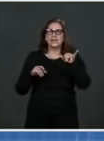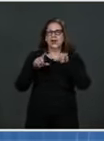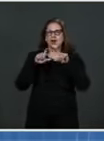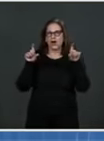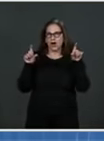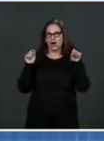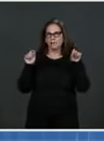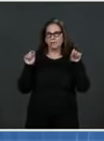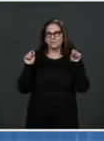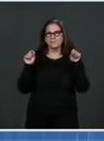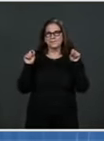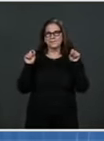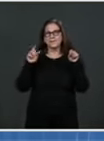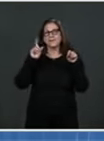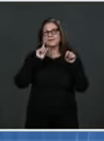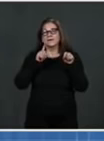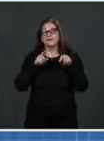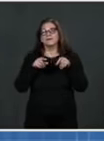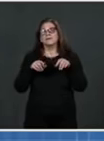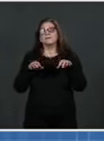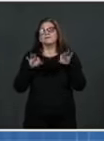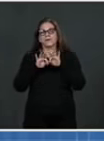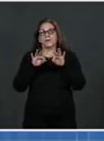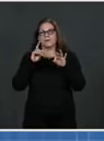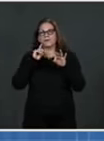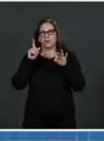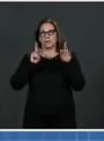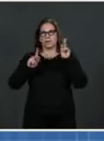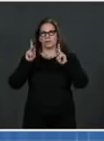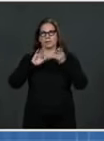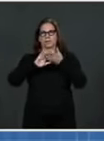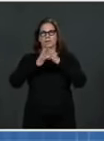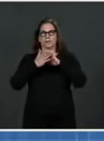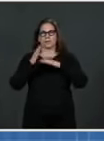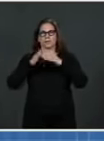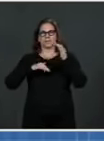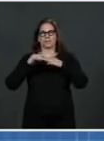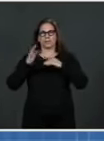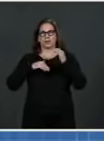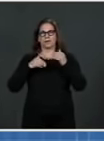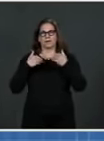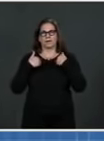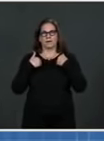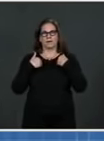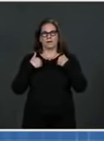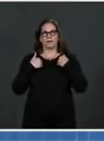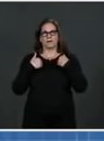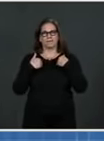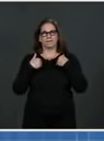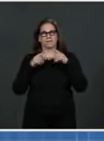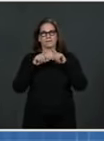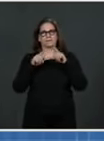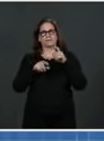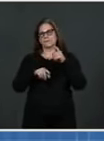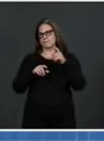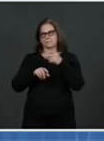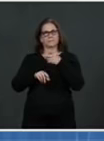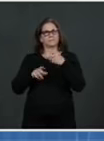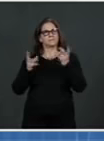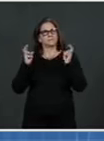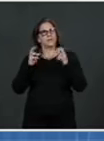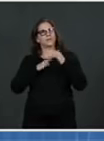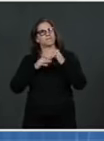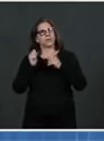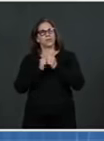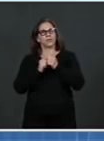become comfortable if they're considering taking a vaccine, why that is in their best interest. And we think all of the